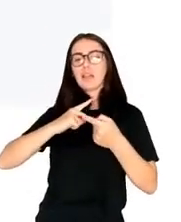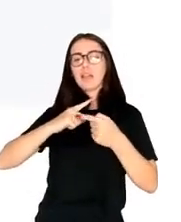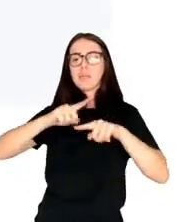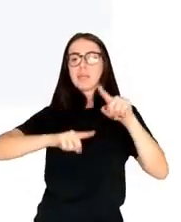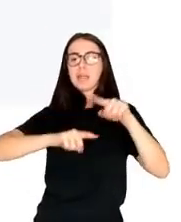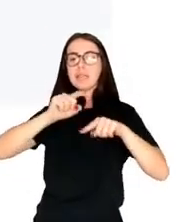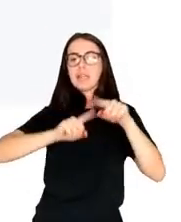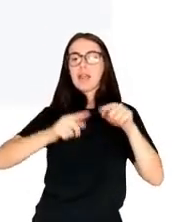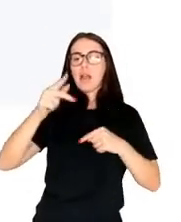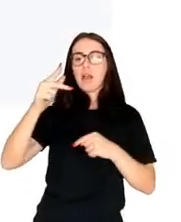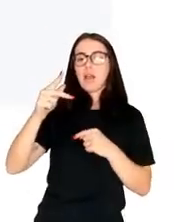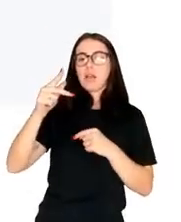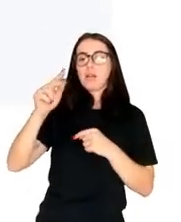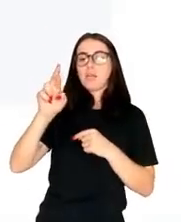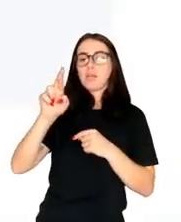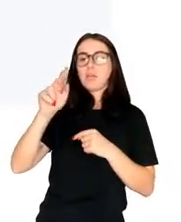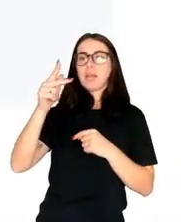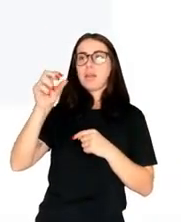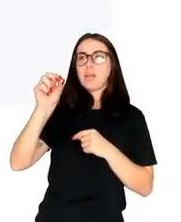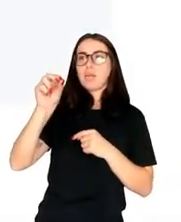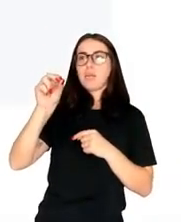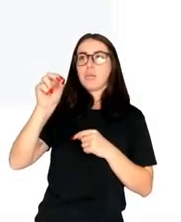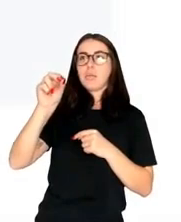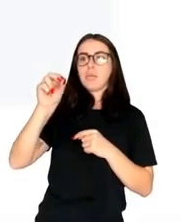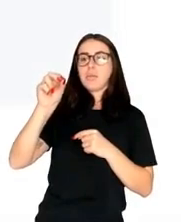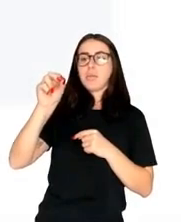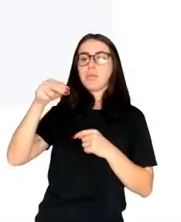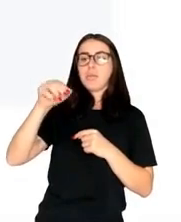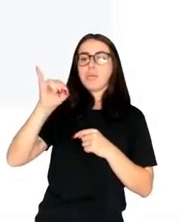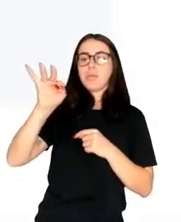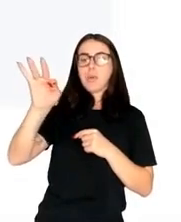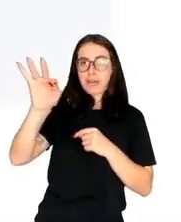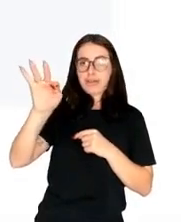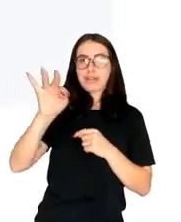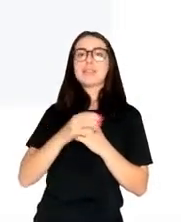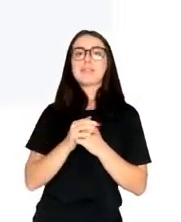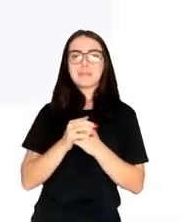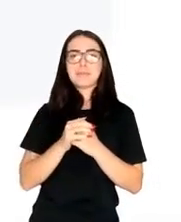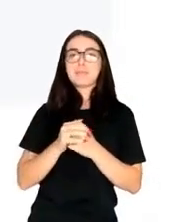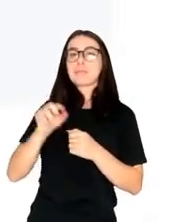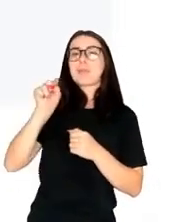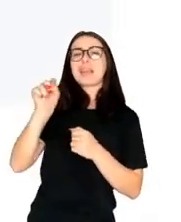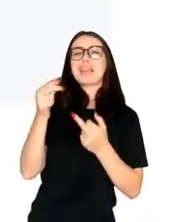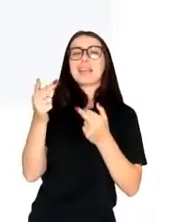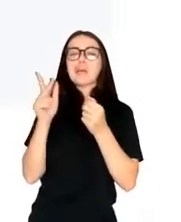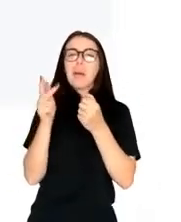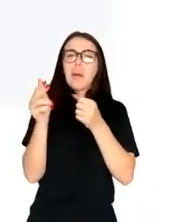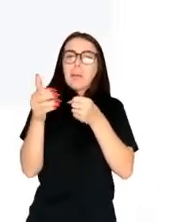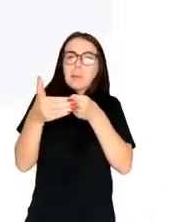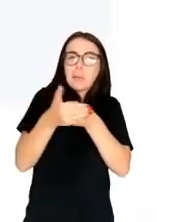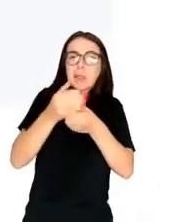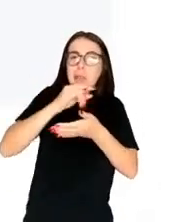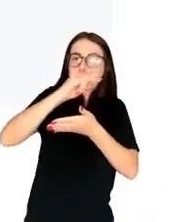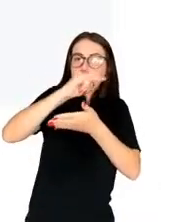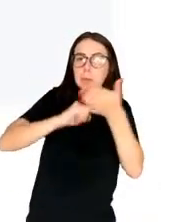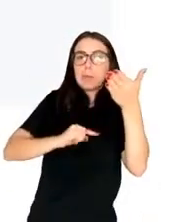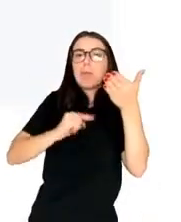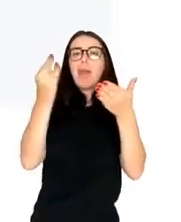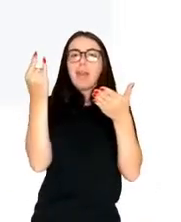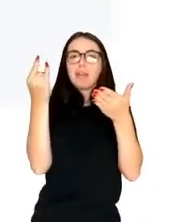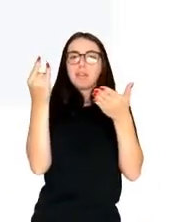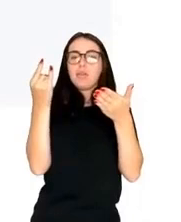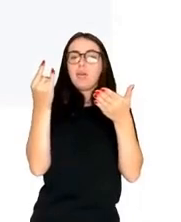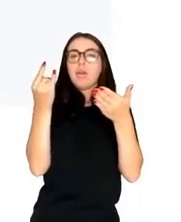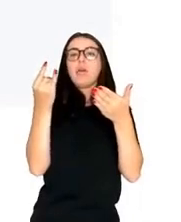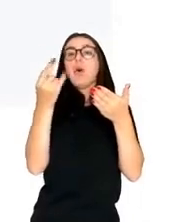possession of large caches of documents, whether through FOIA responses or other sources, and that often these documents were